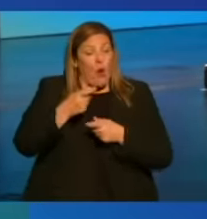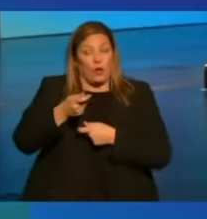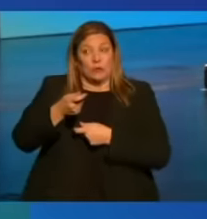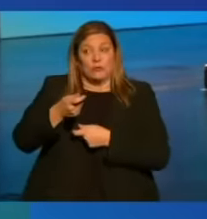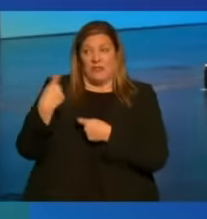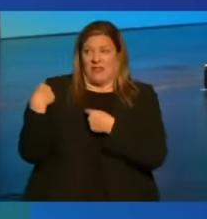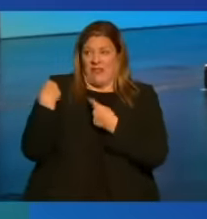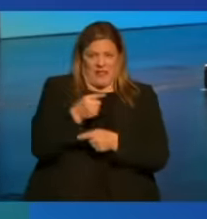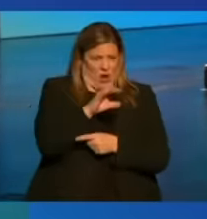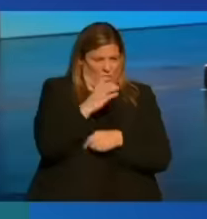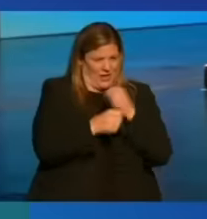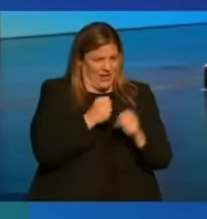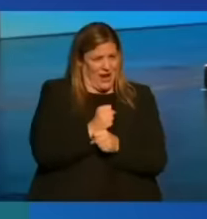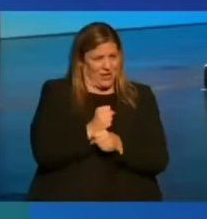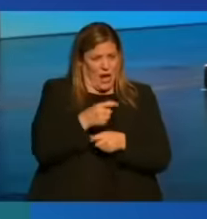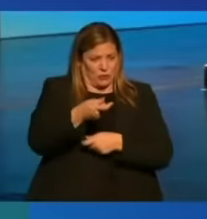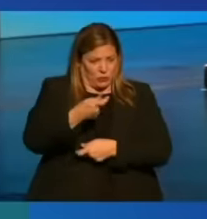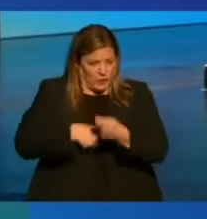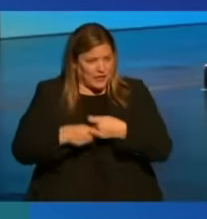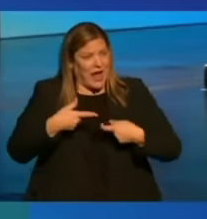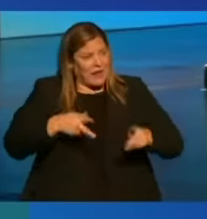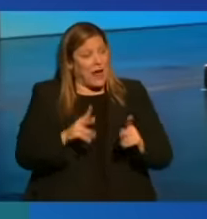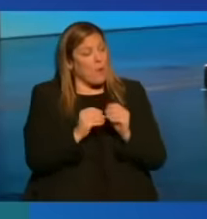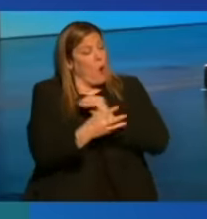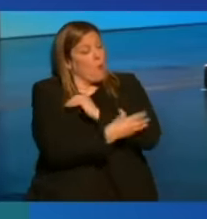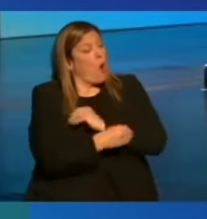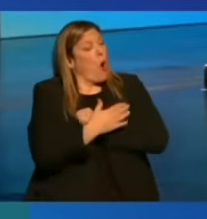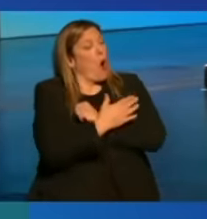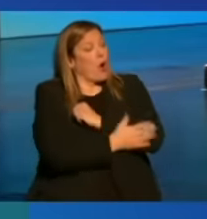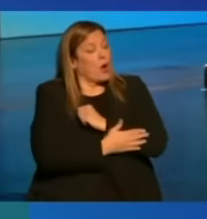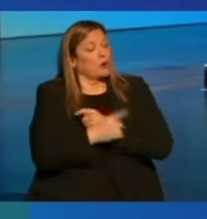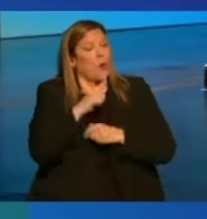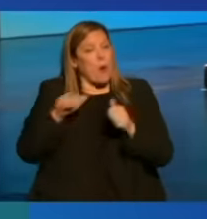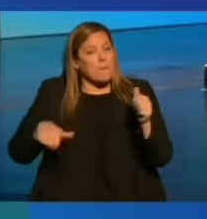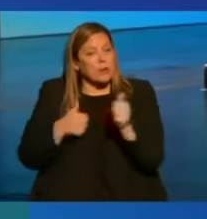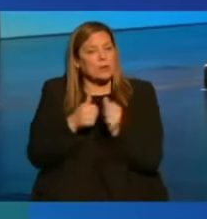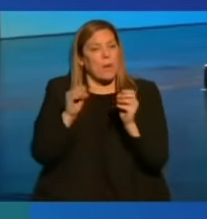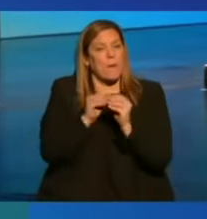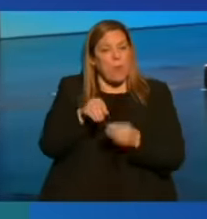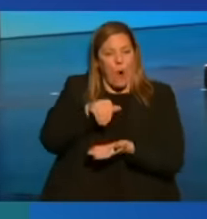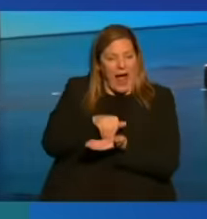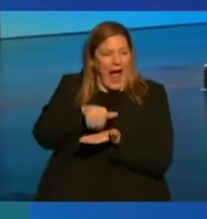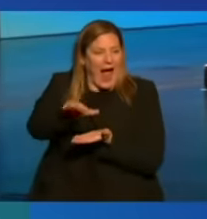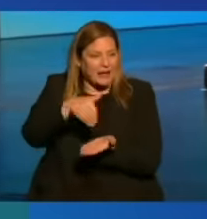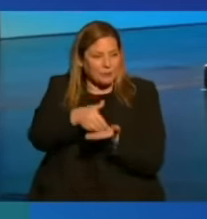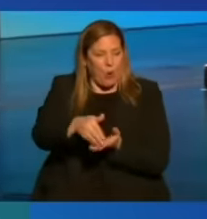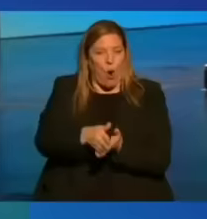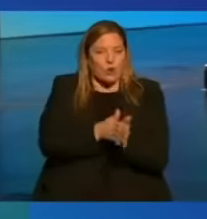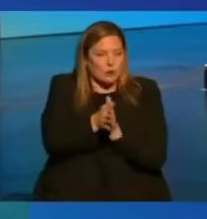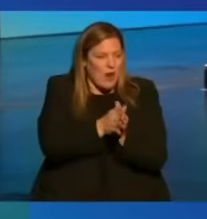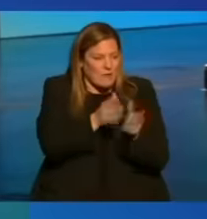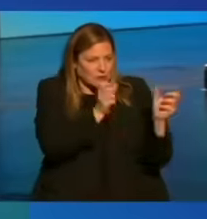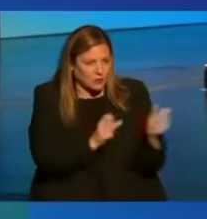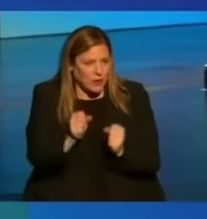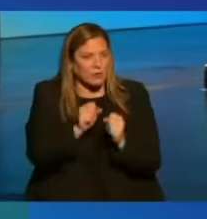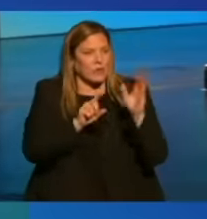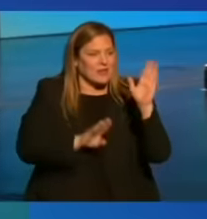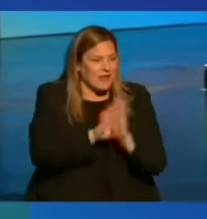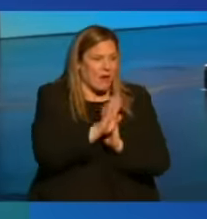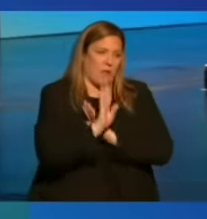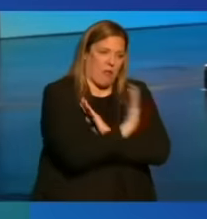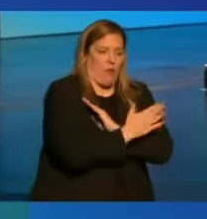over the last century, trade has allowed poorer countries to pursue an export-driven strategy to develop themselves